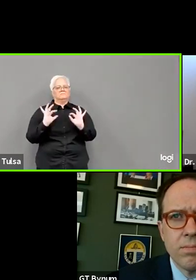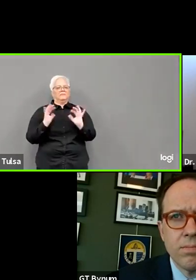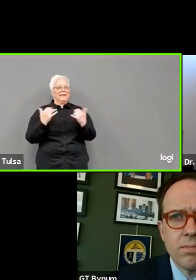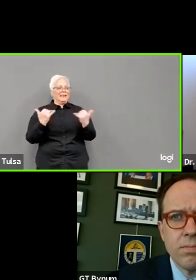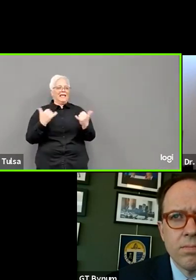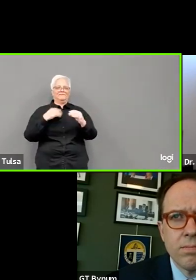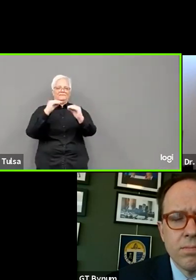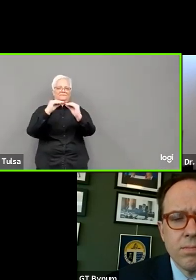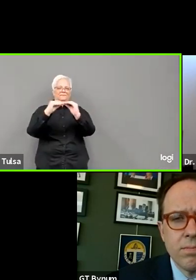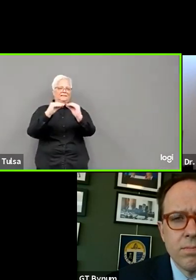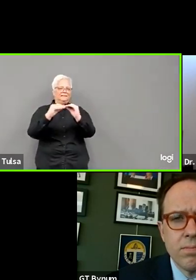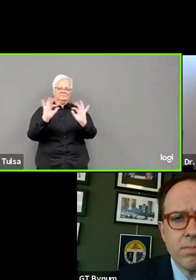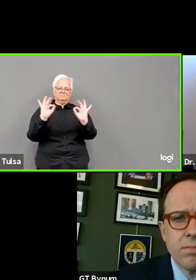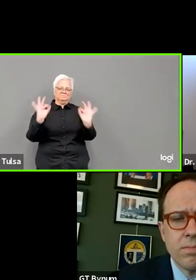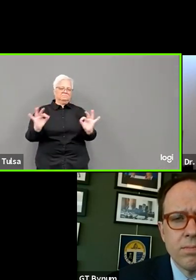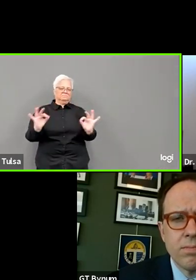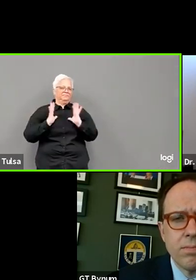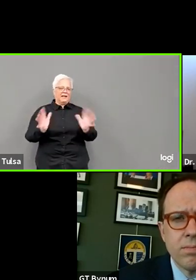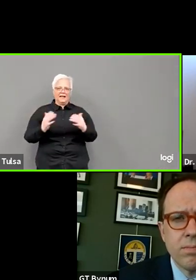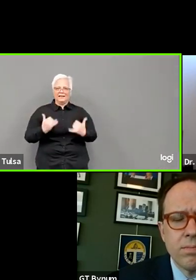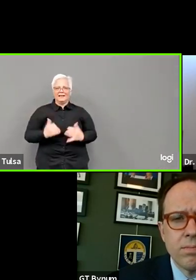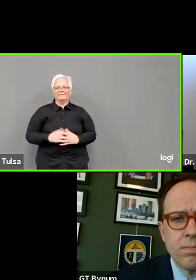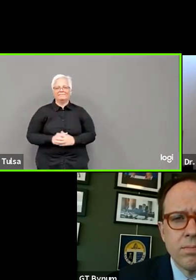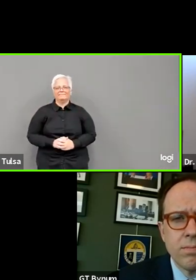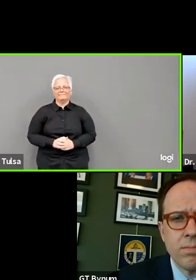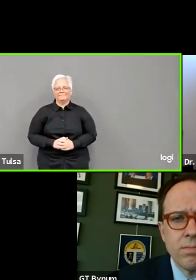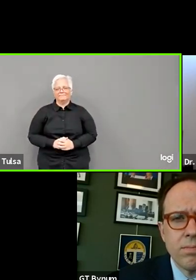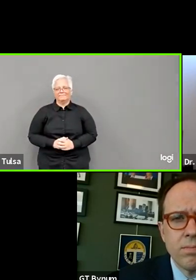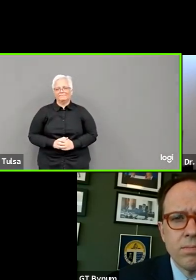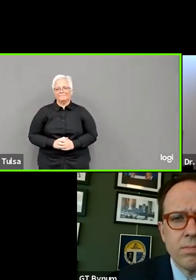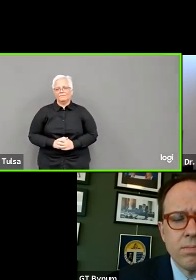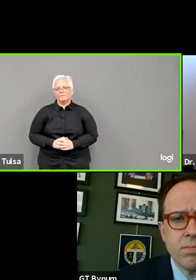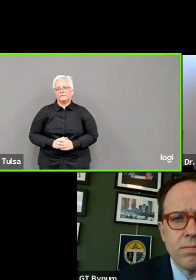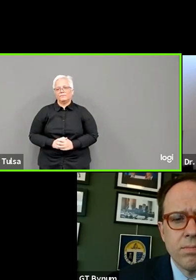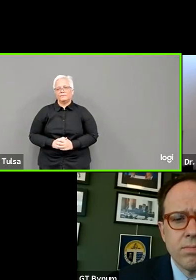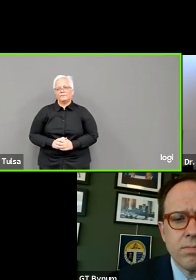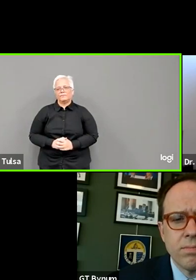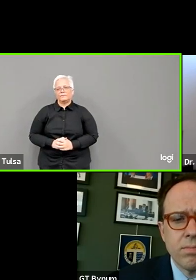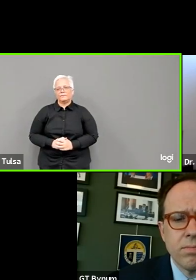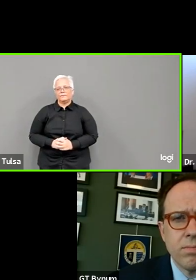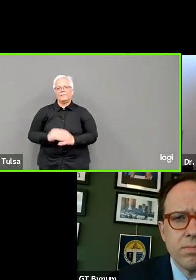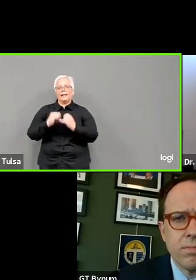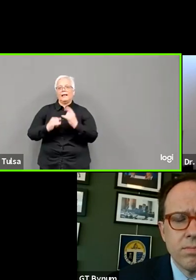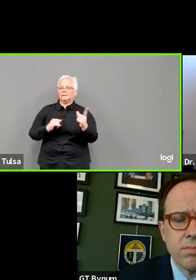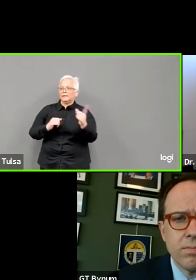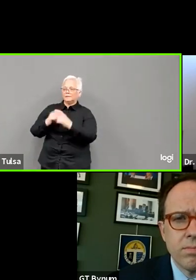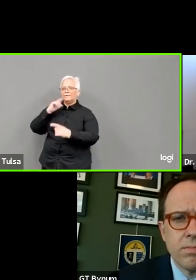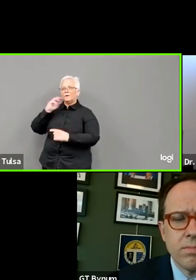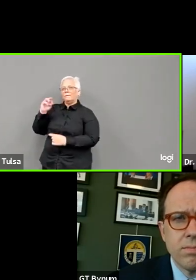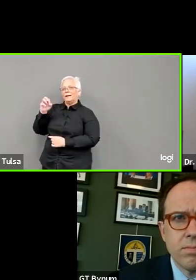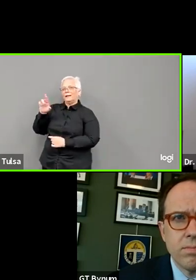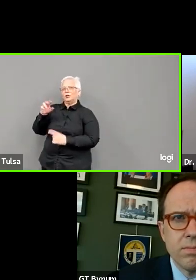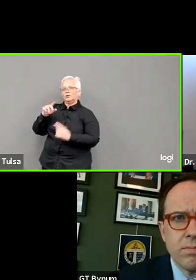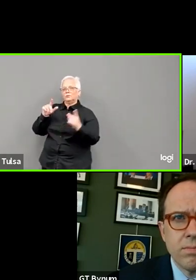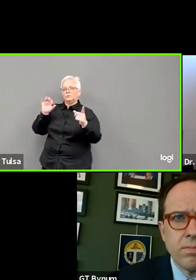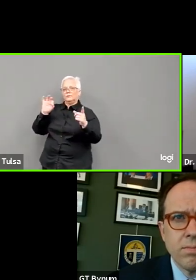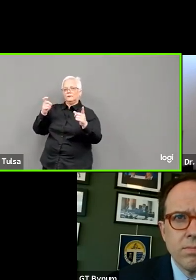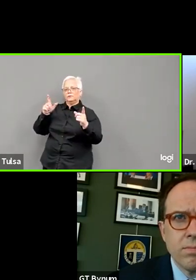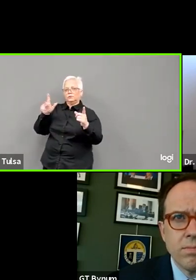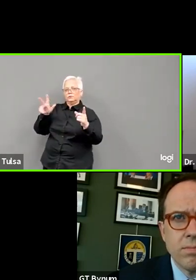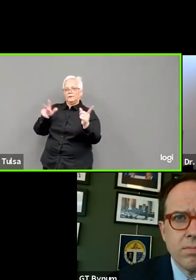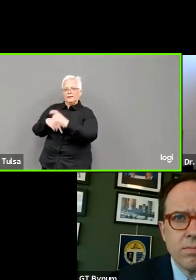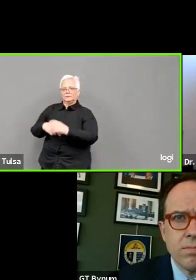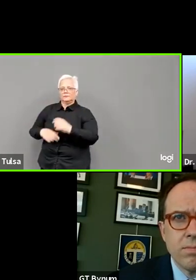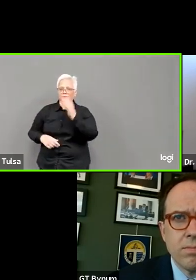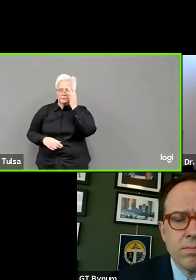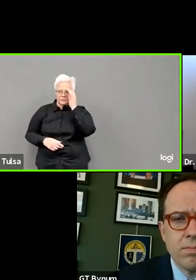Dr. Monks. This will be our last question of the press conference, and it is for Mayor Bynum from Fox 23. People are starting to wonder if